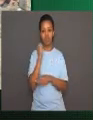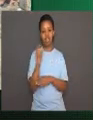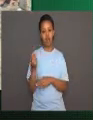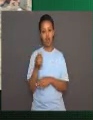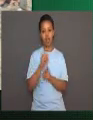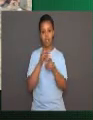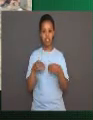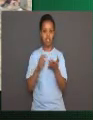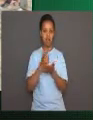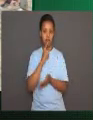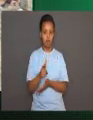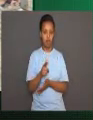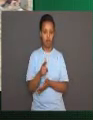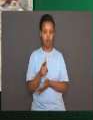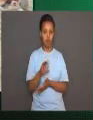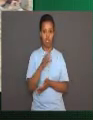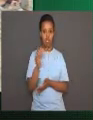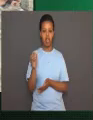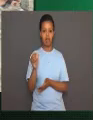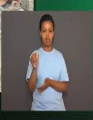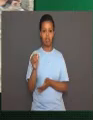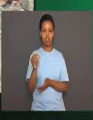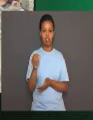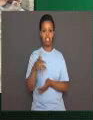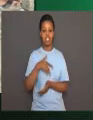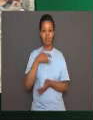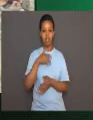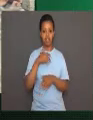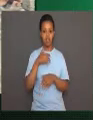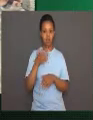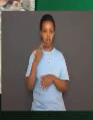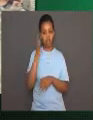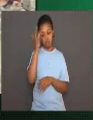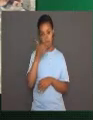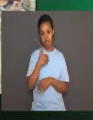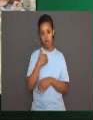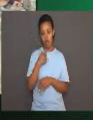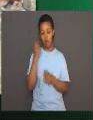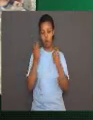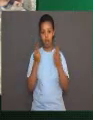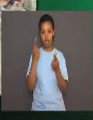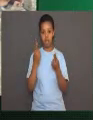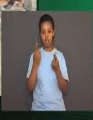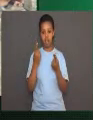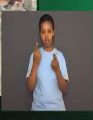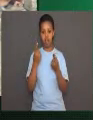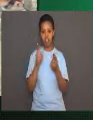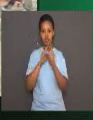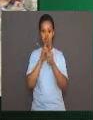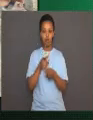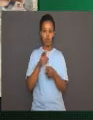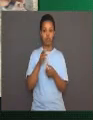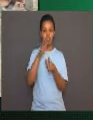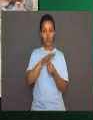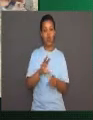The mildly painful stimulus affects the reflex that controls